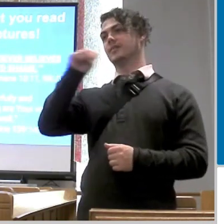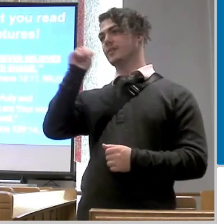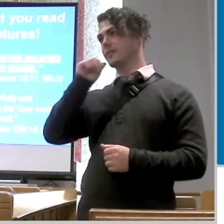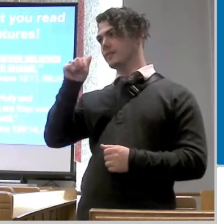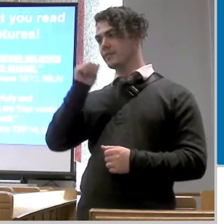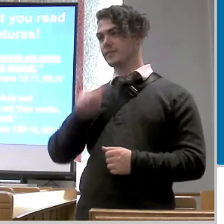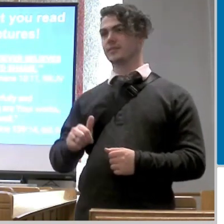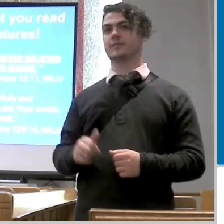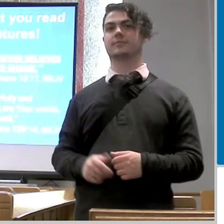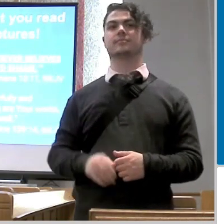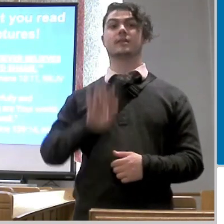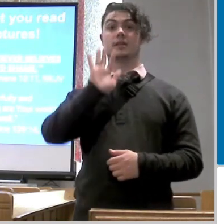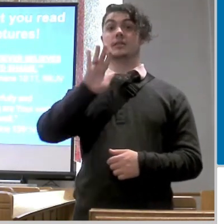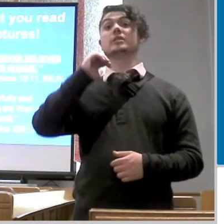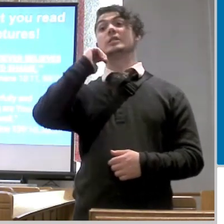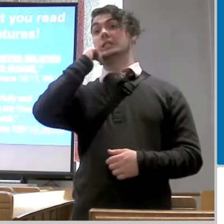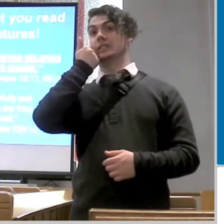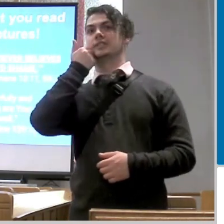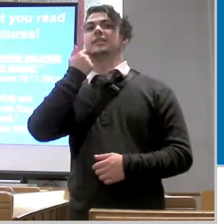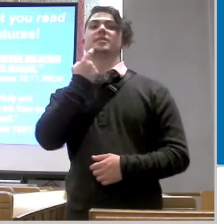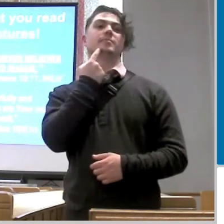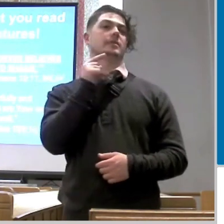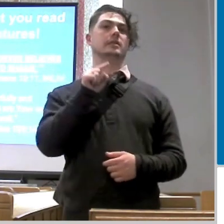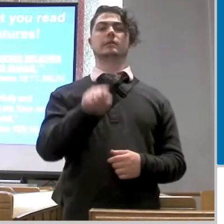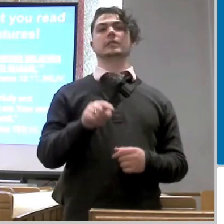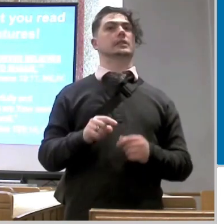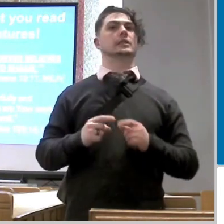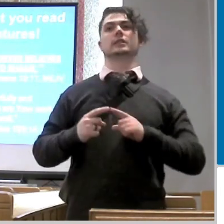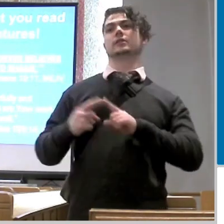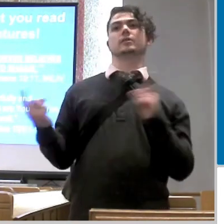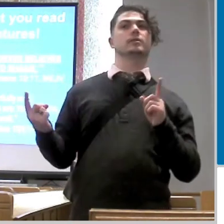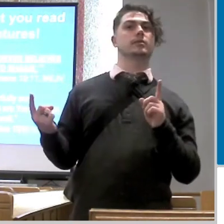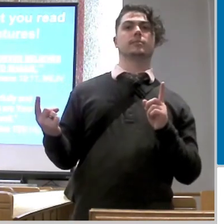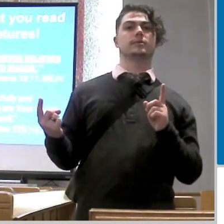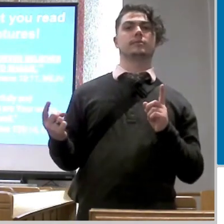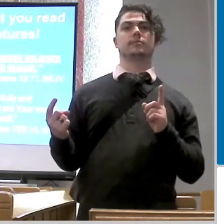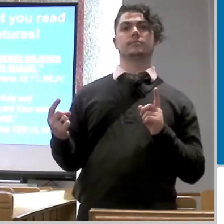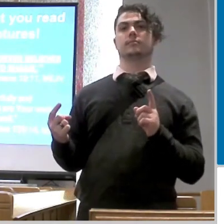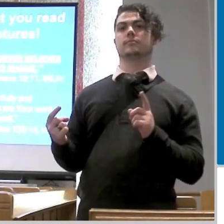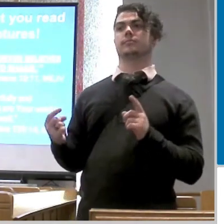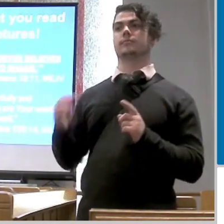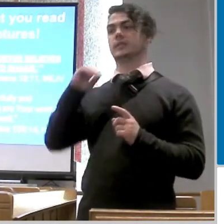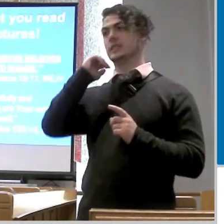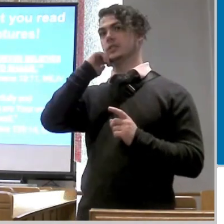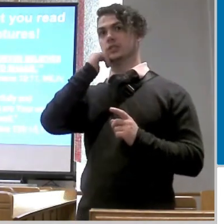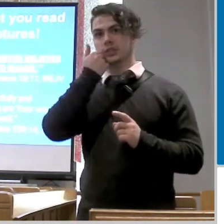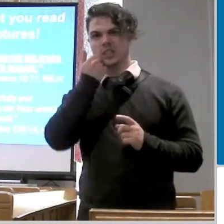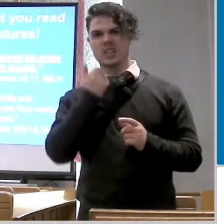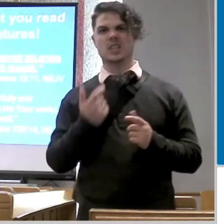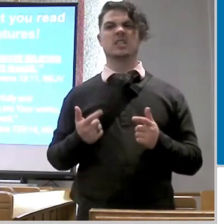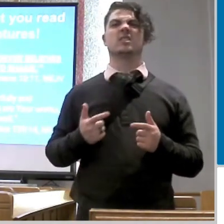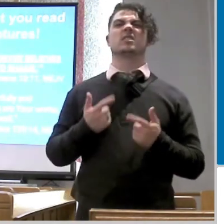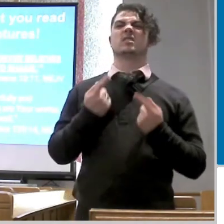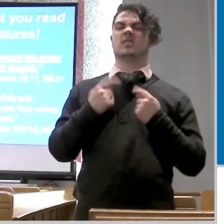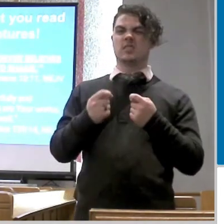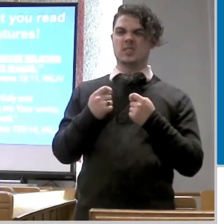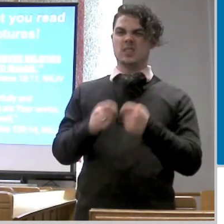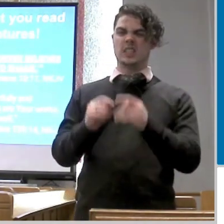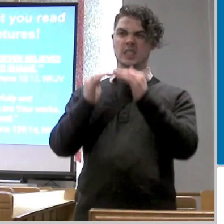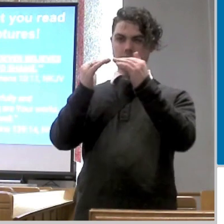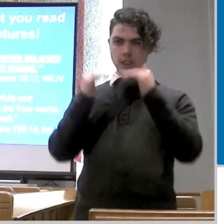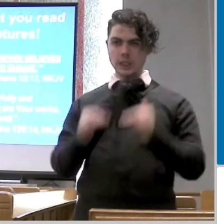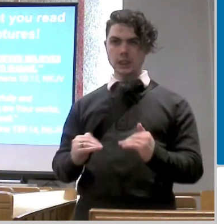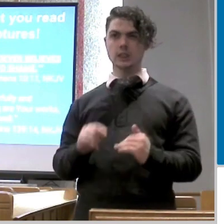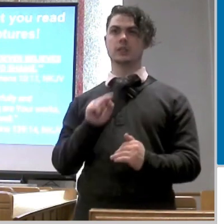because shame is telling you something completely different right satan's got his mechanisms going to promote a whole different